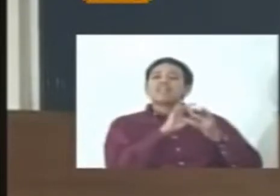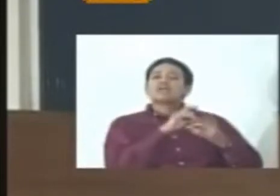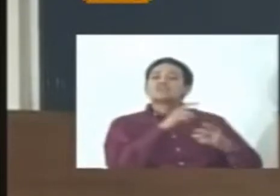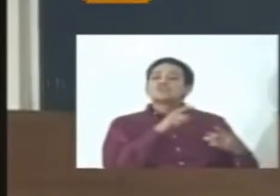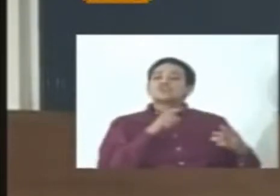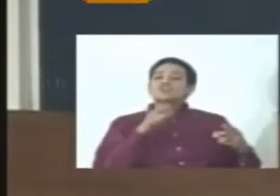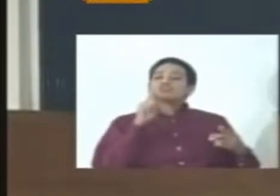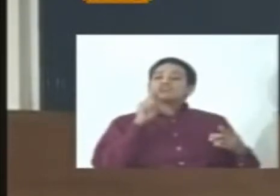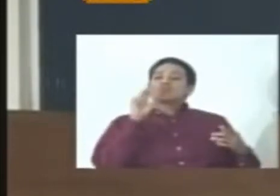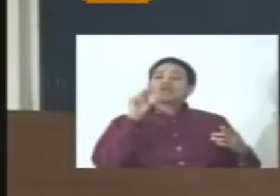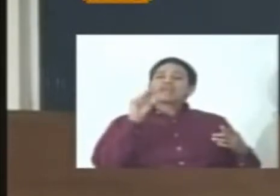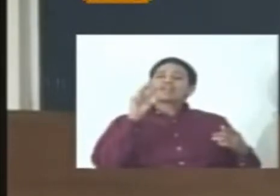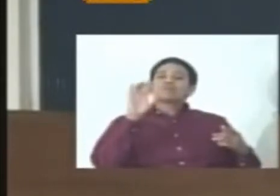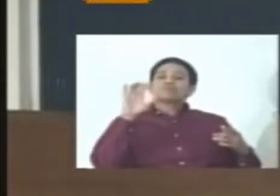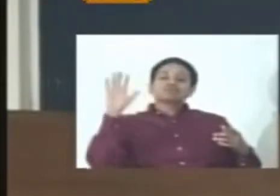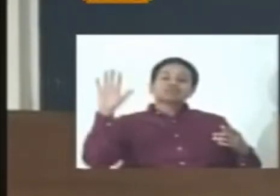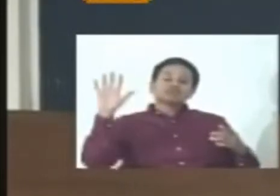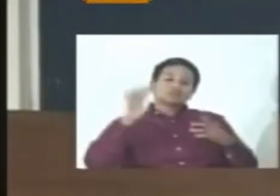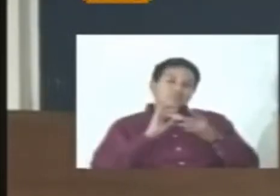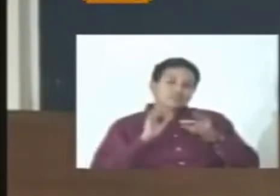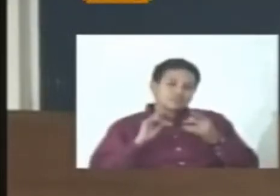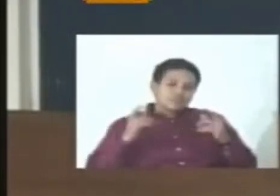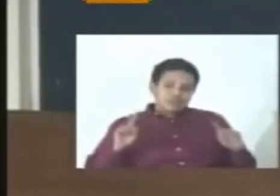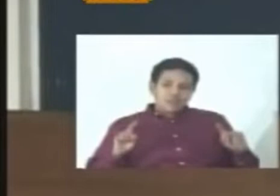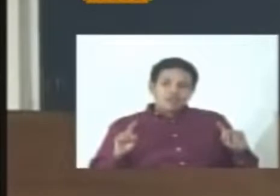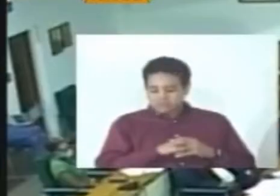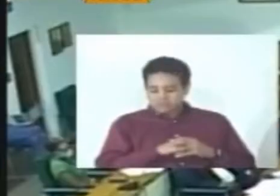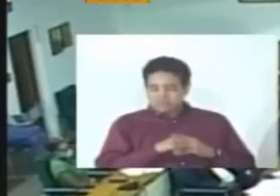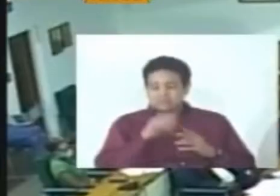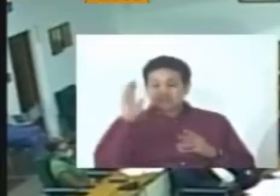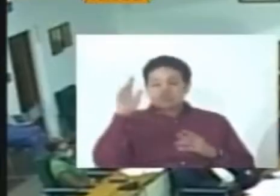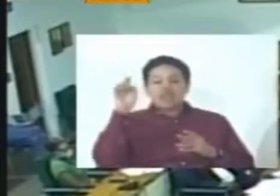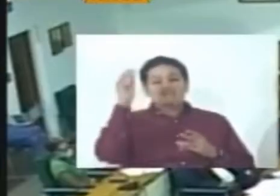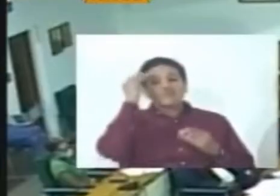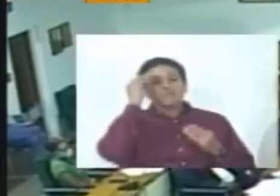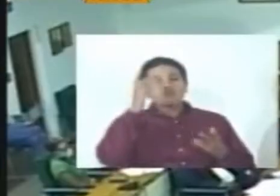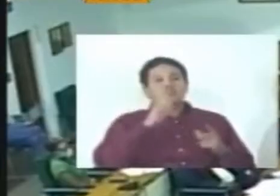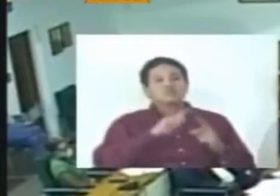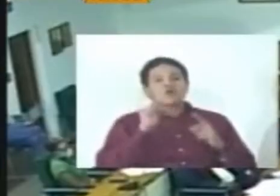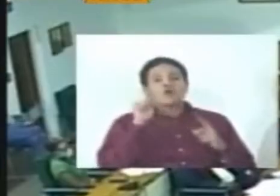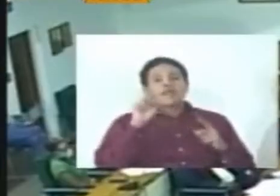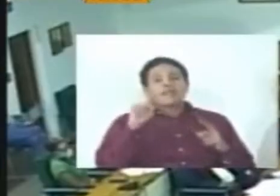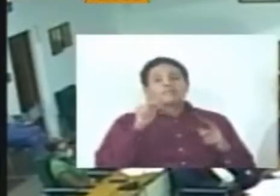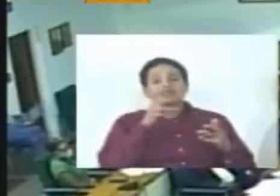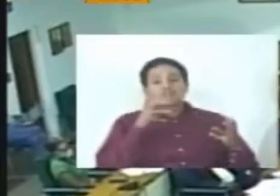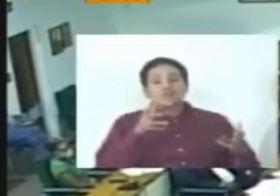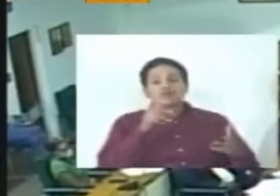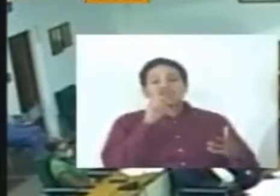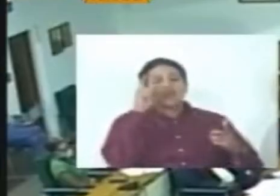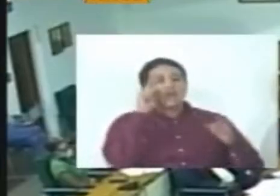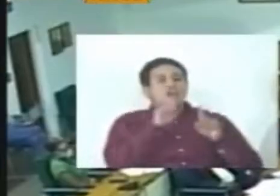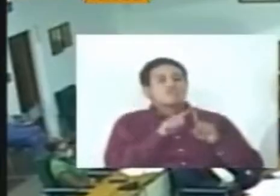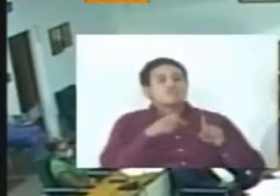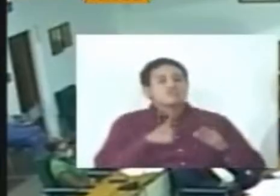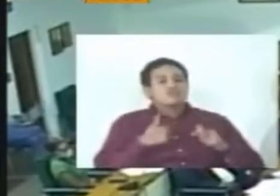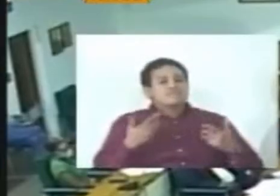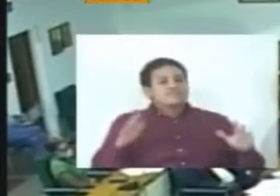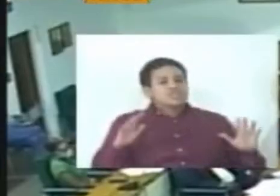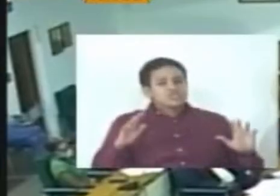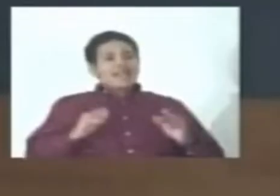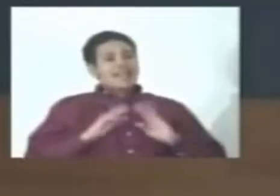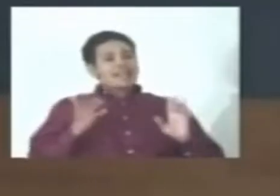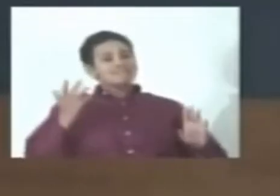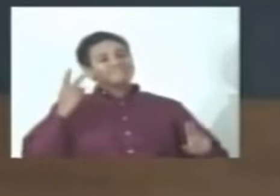Dr. Fenton Ferguson said the experience of asymptomatic persons testing positive shows the need to begin antibody